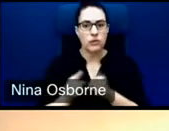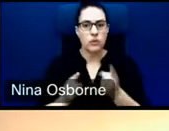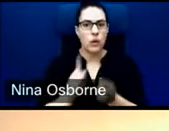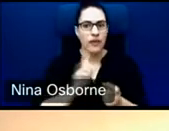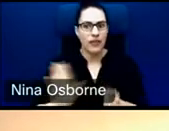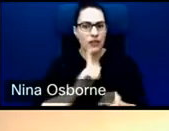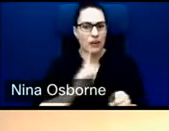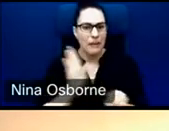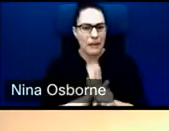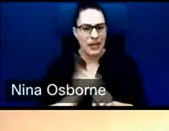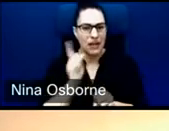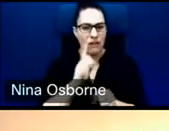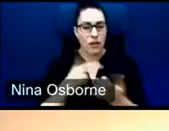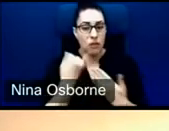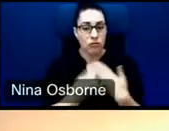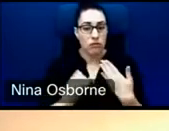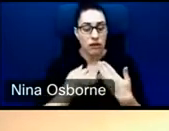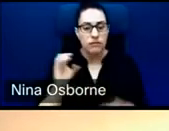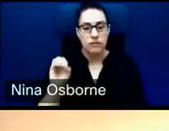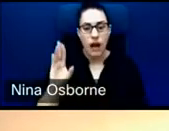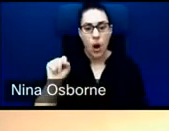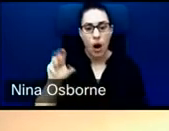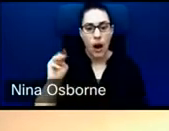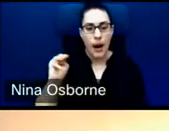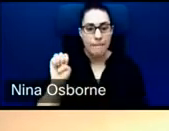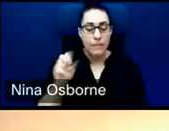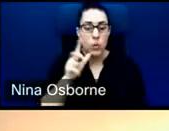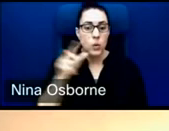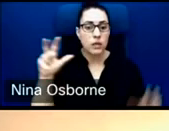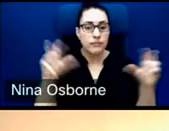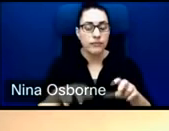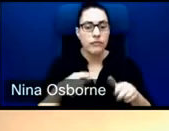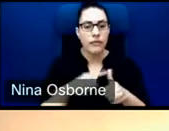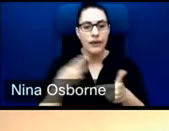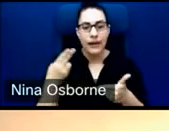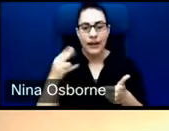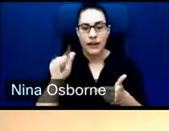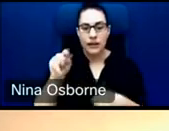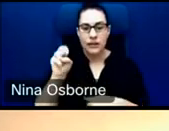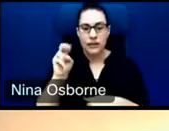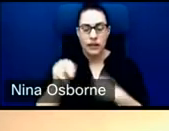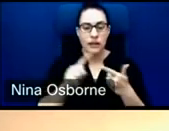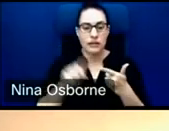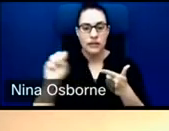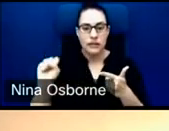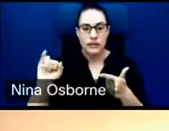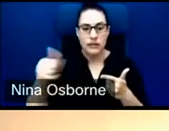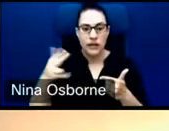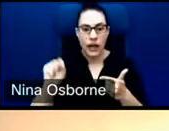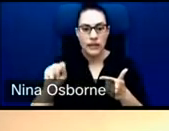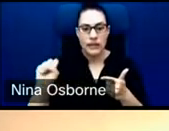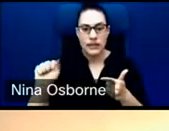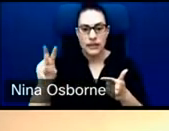funders. The outcome funders included Hilton Foundation, Sight Savers, and the Fred Hollows Foundation. So these are foundations